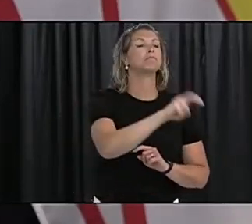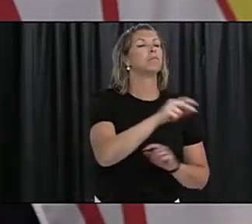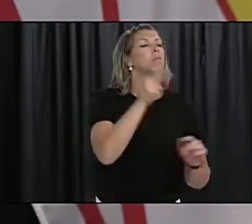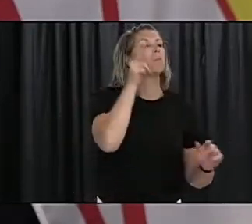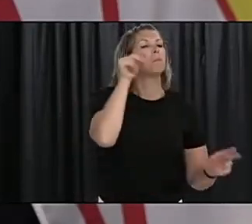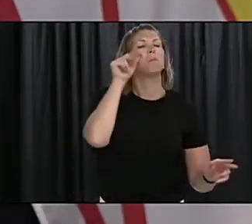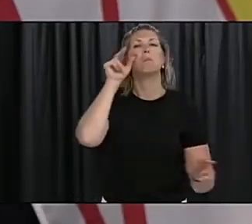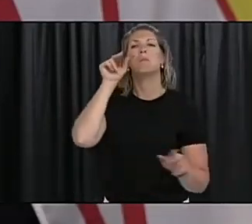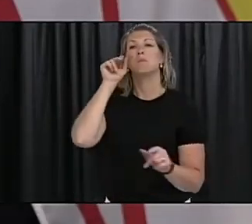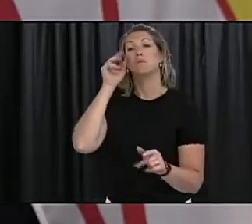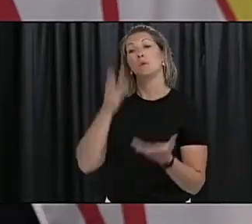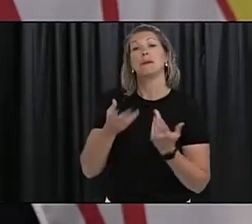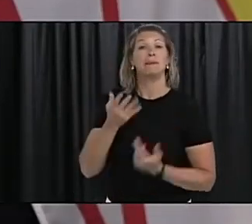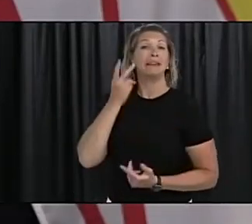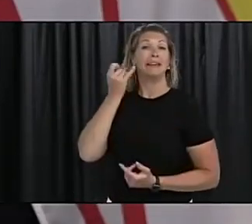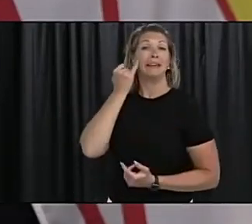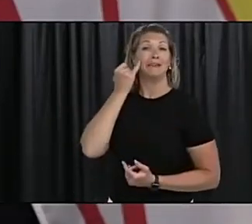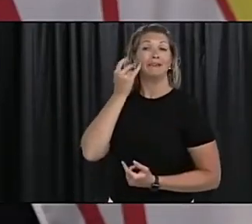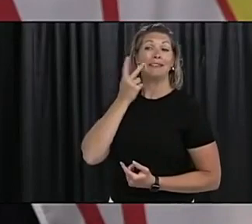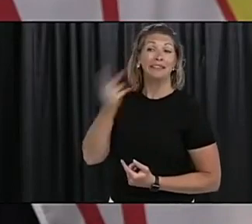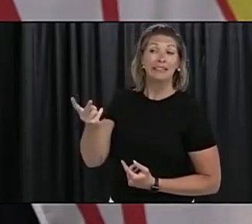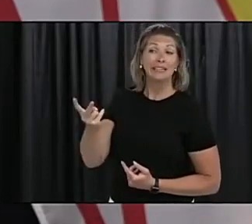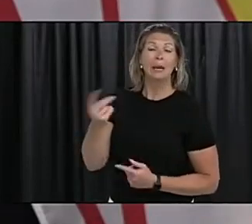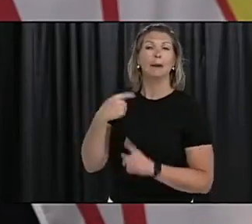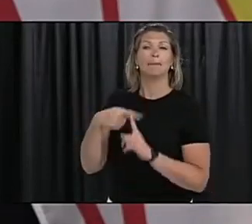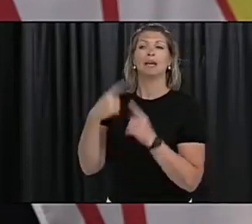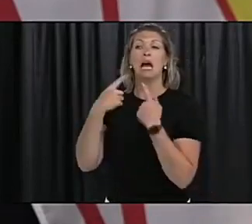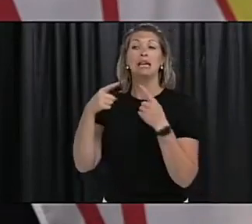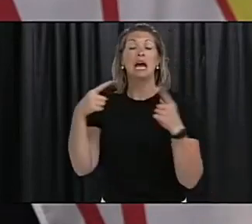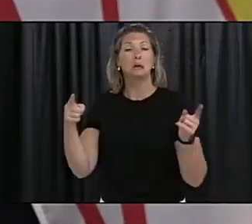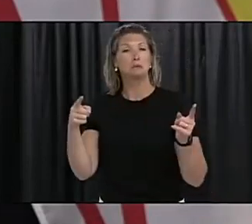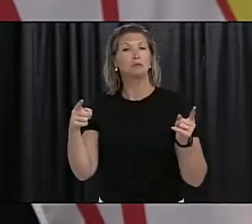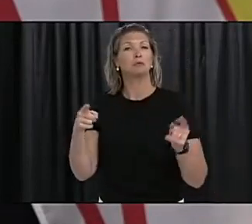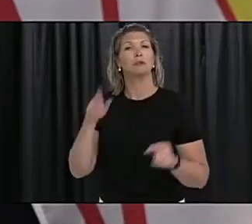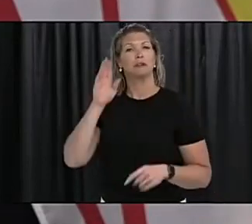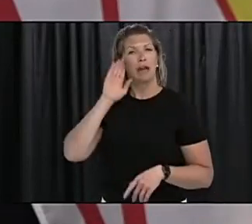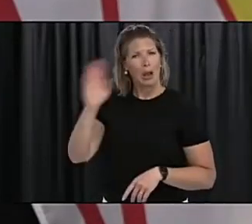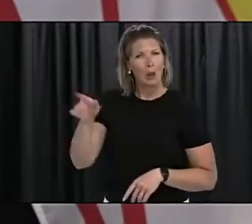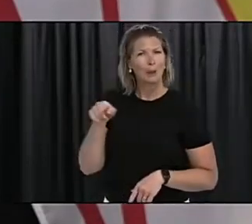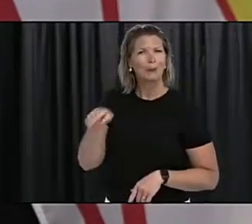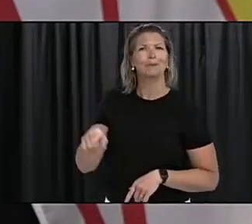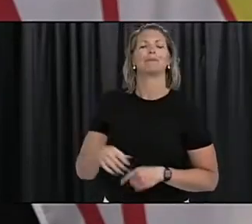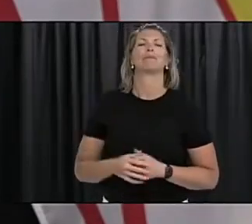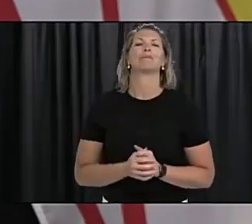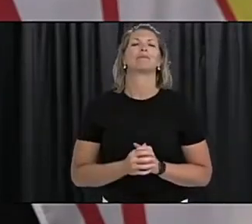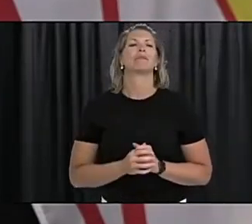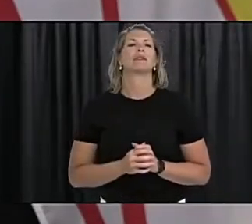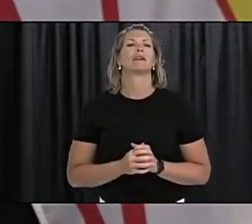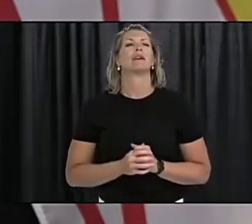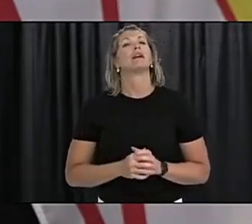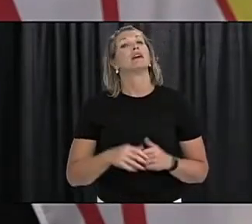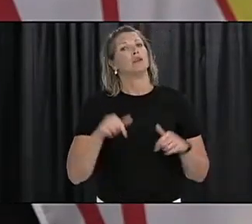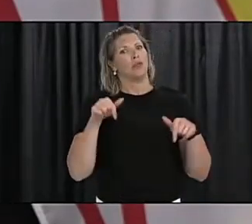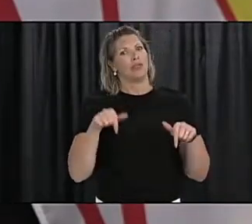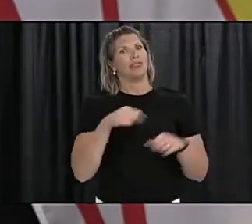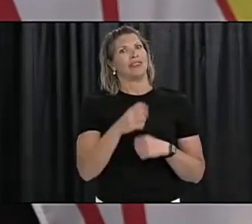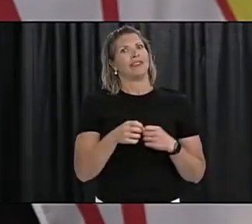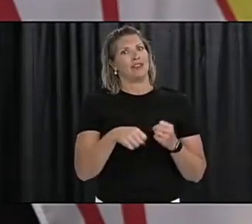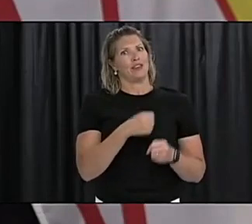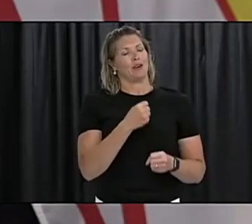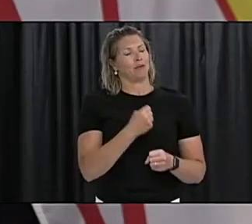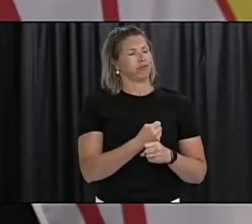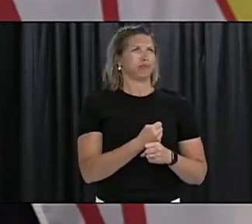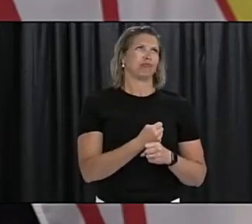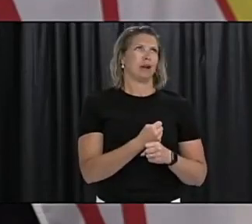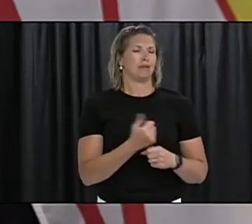So I'm also pleased to see that residents who have been taking time to explore a beautiful province this summer. There's certainly no lack of areas to visit.